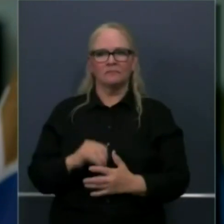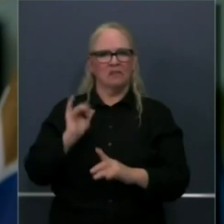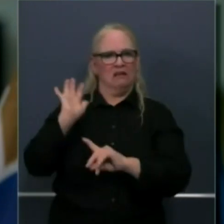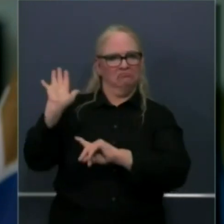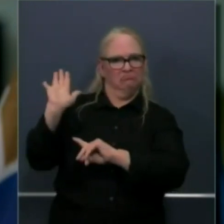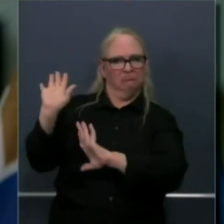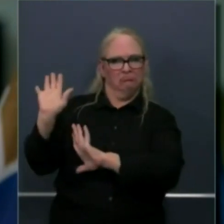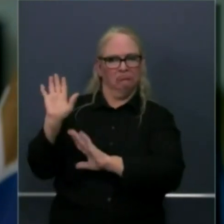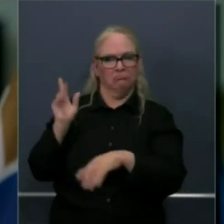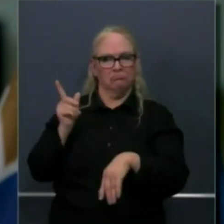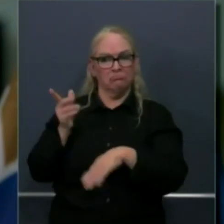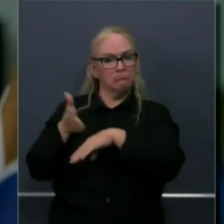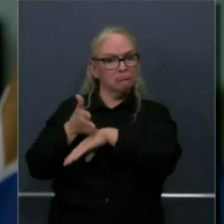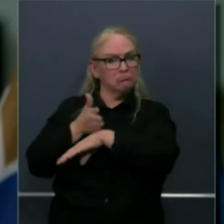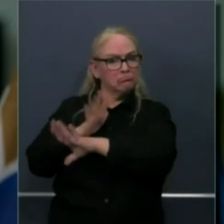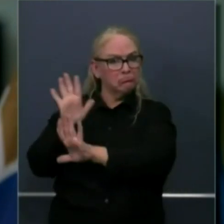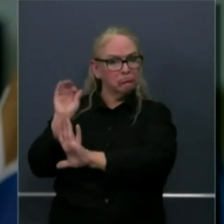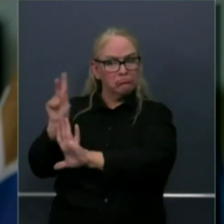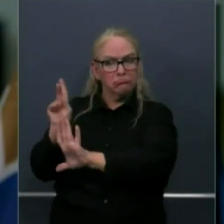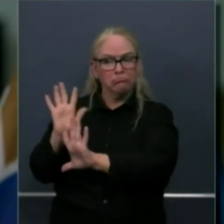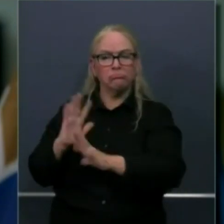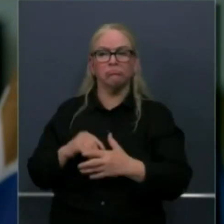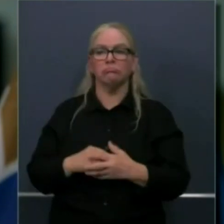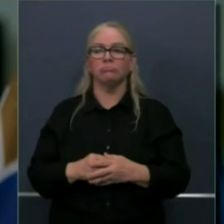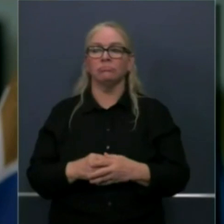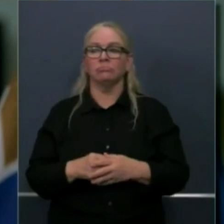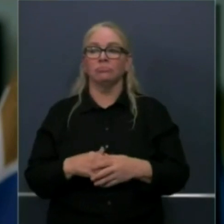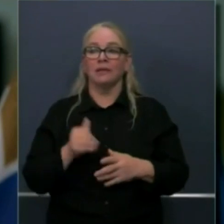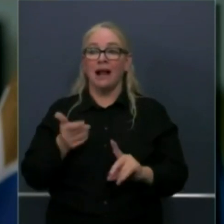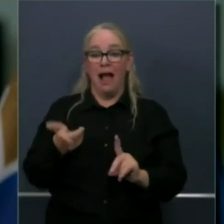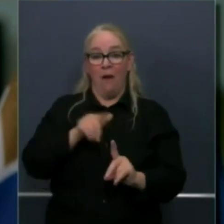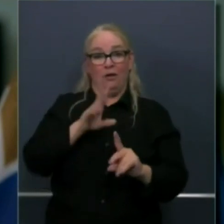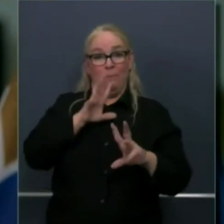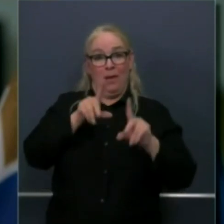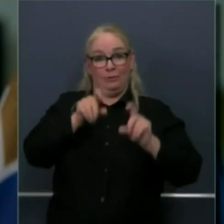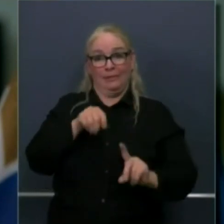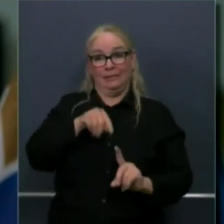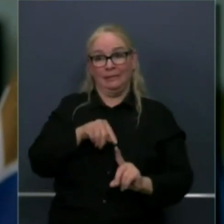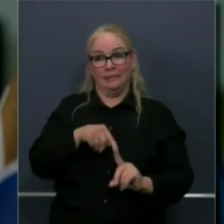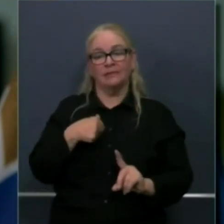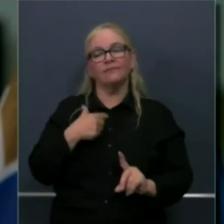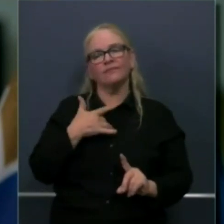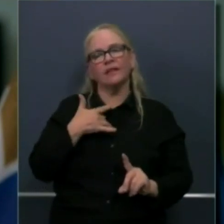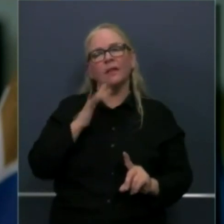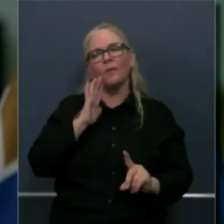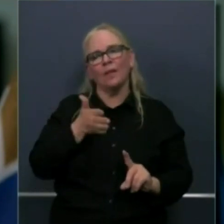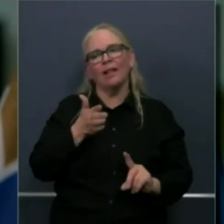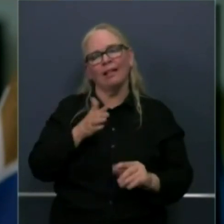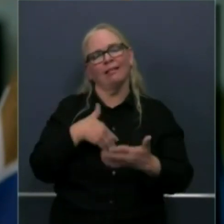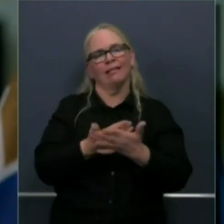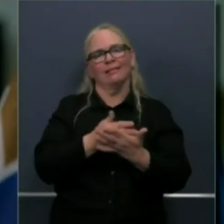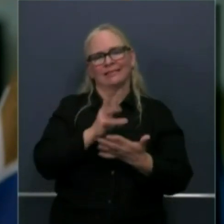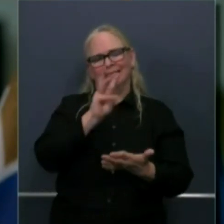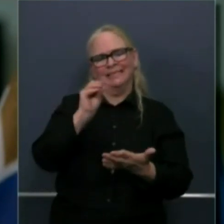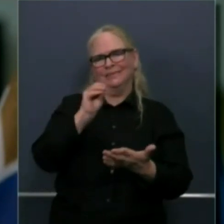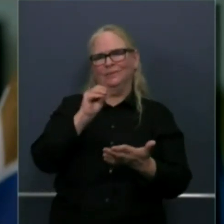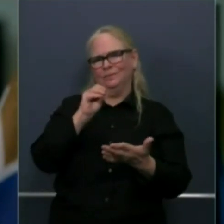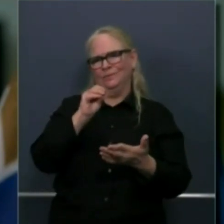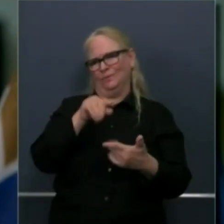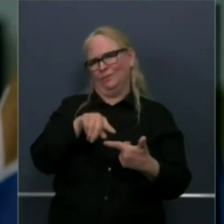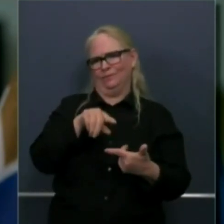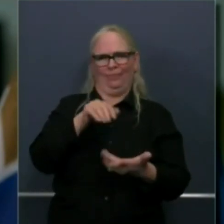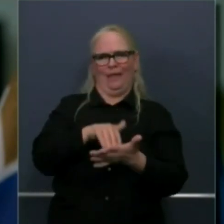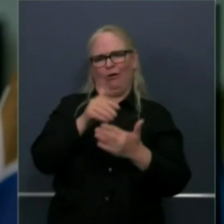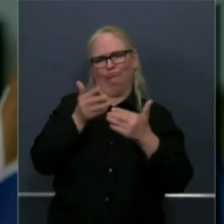numbers getting to 60 to 80, we continue to believe are well within our grasp, but again, many,